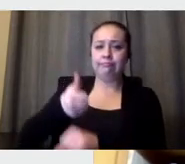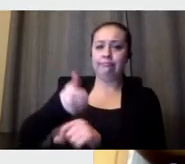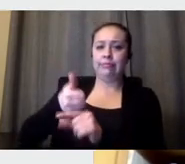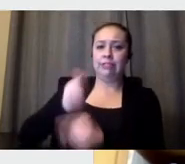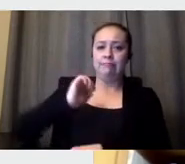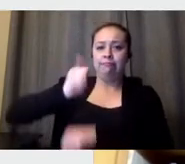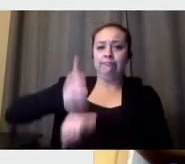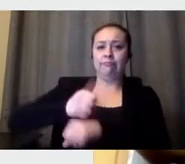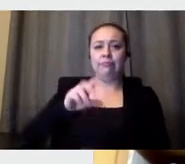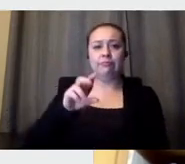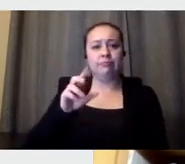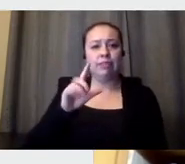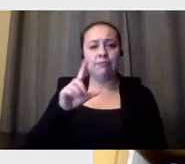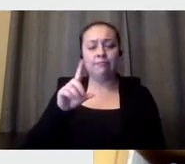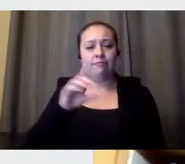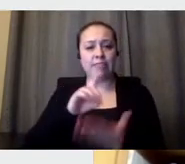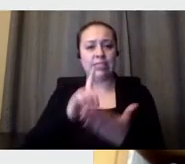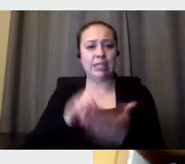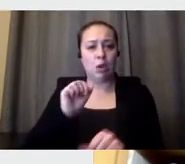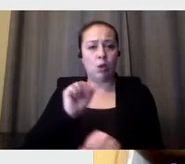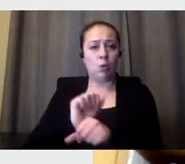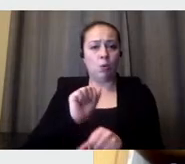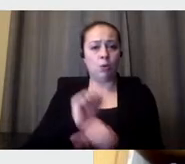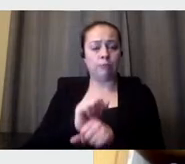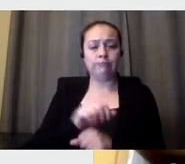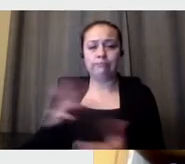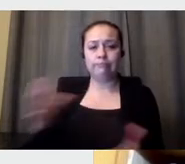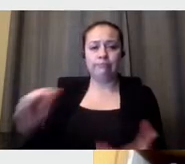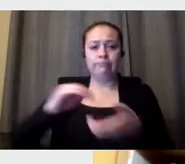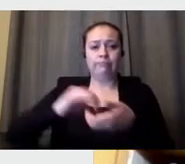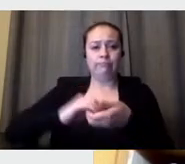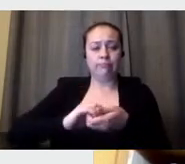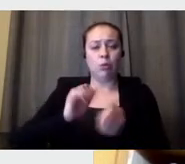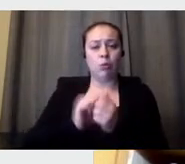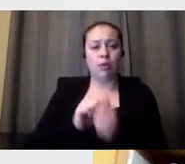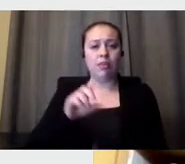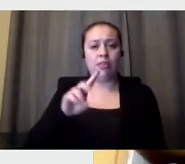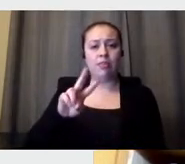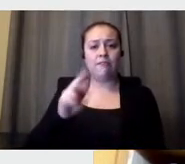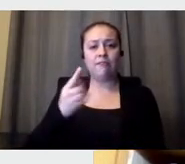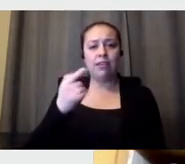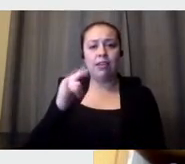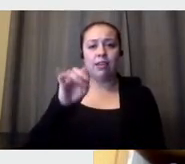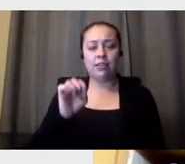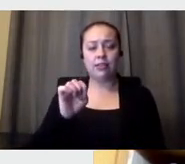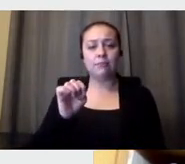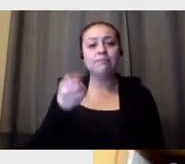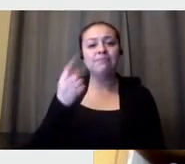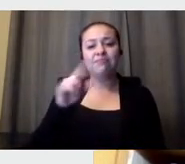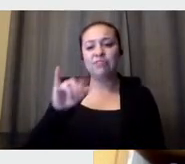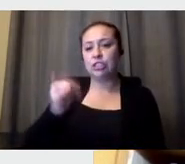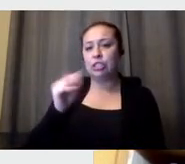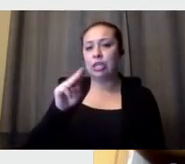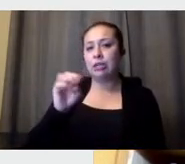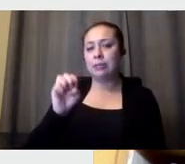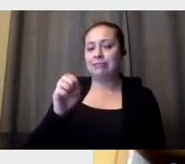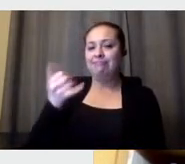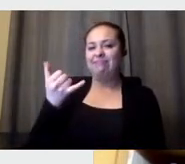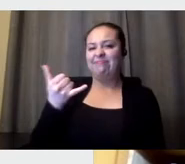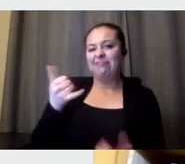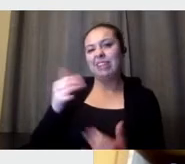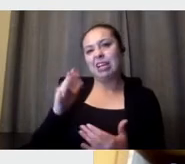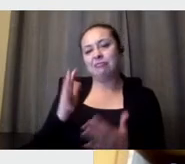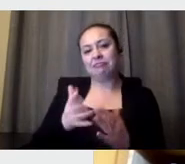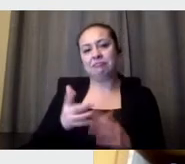and friend to the Vignelli Center, with whom we forged our current partnership. Jamie has moved along from Design Milk, but our